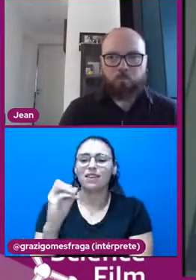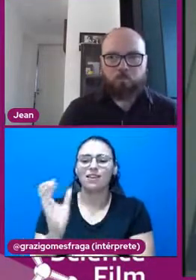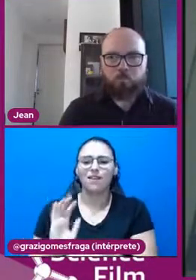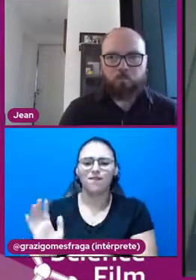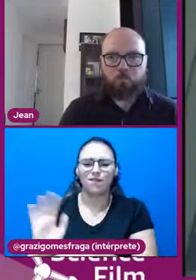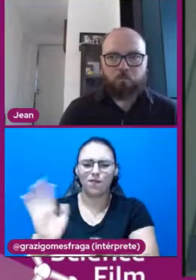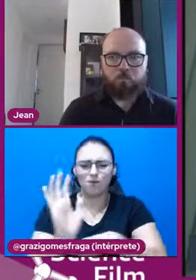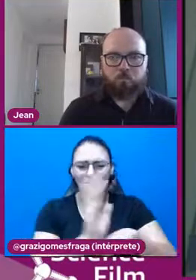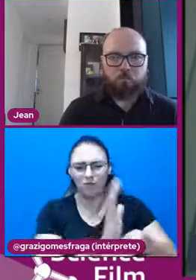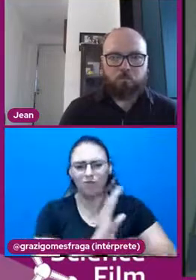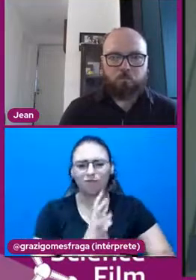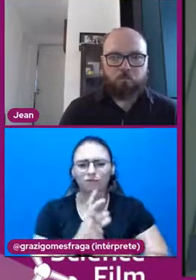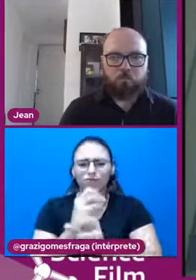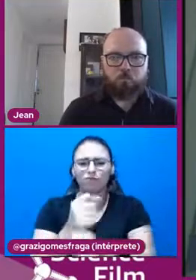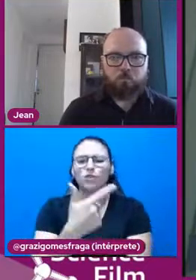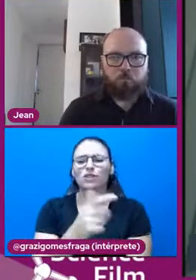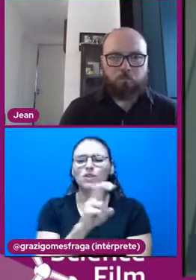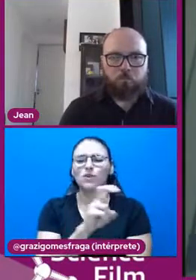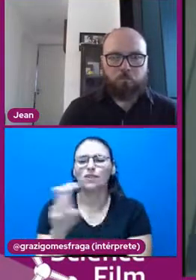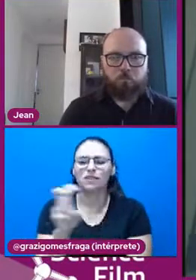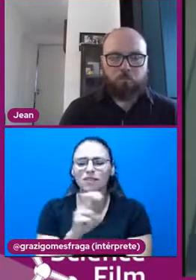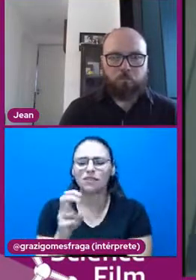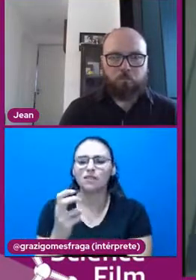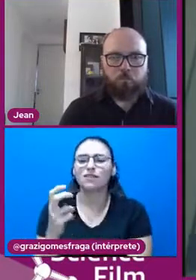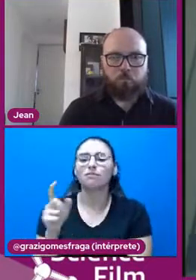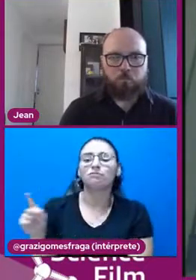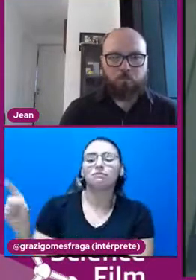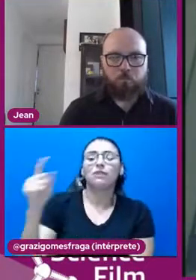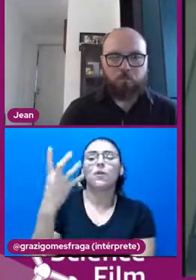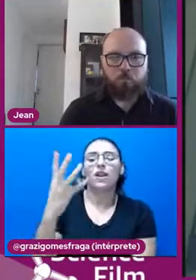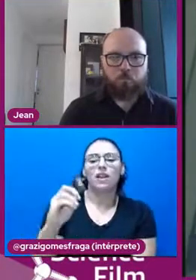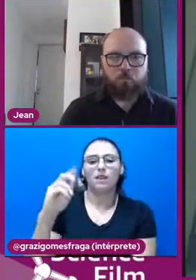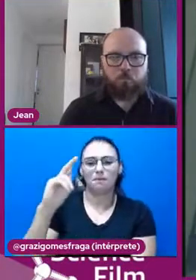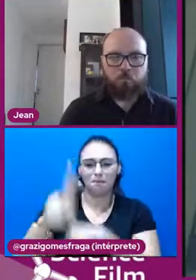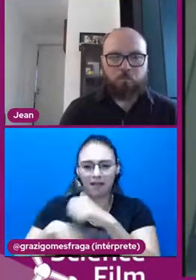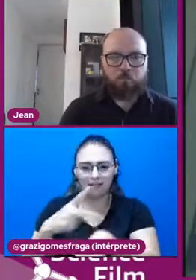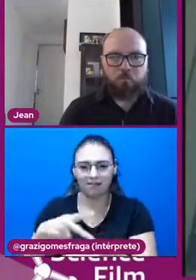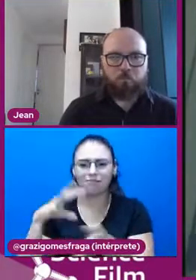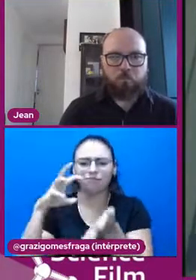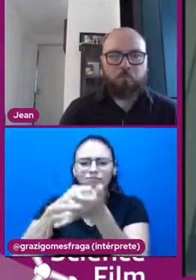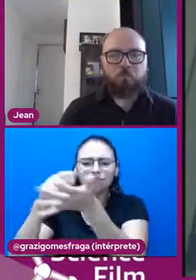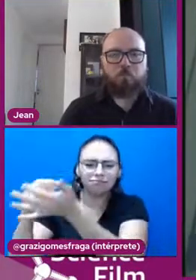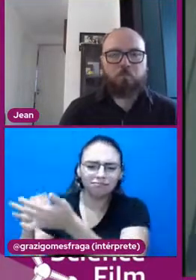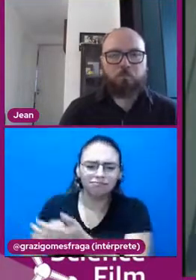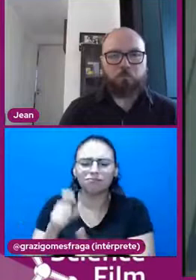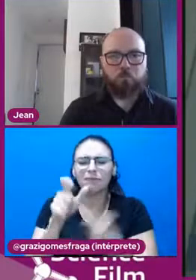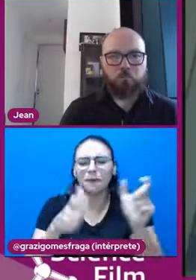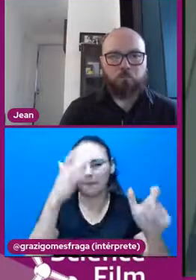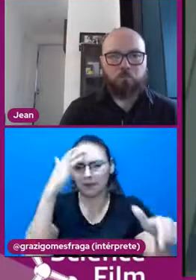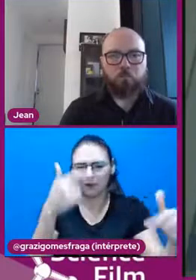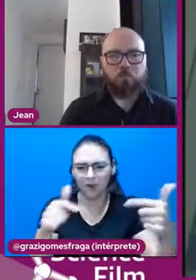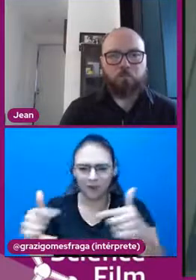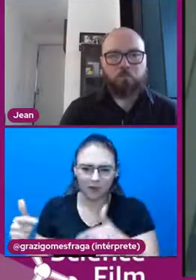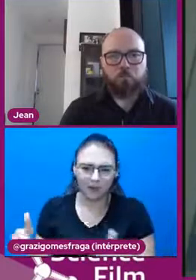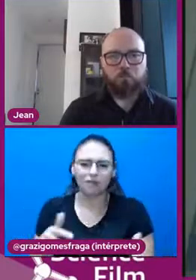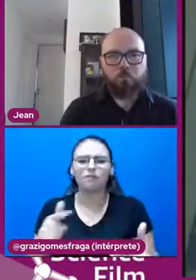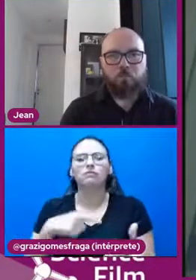250 films from 40 countries, which were submitted coming from Brazilian producers, filmmakers, and broadcasters.